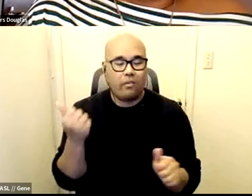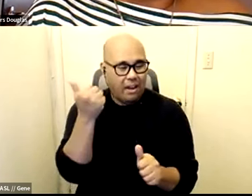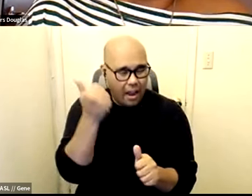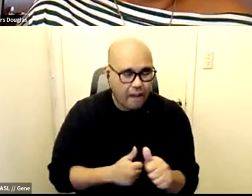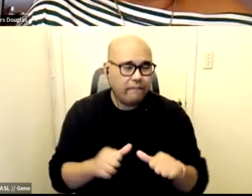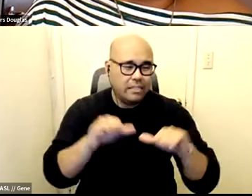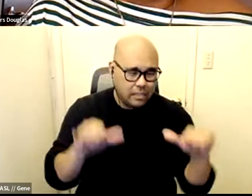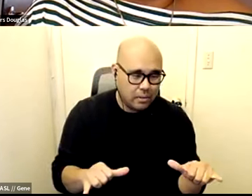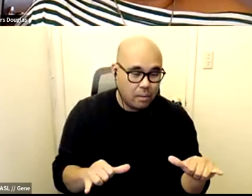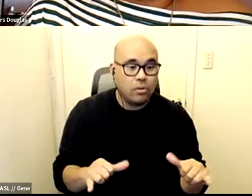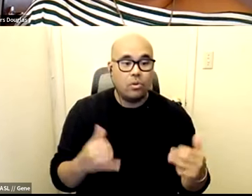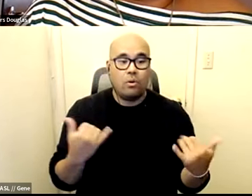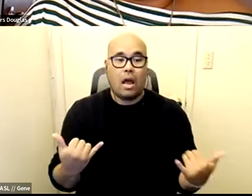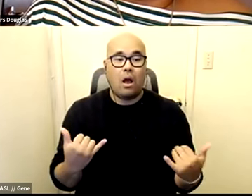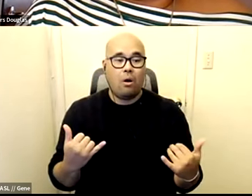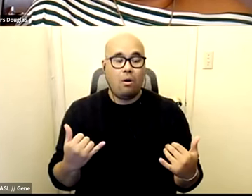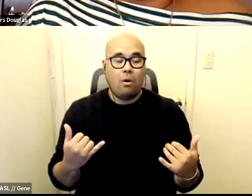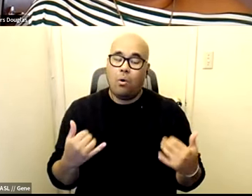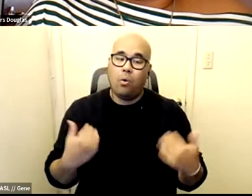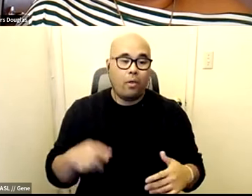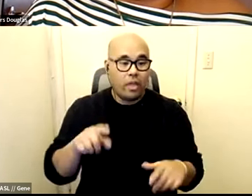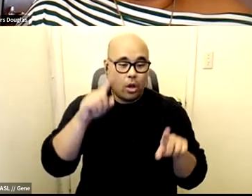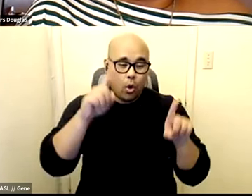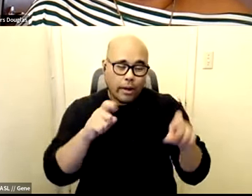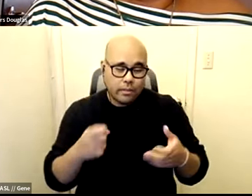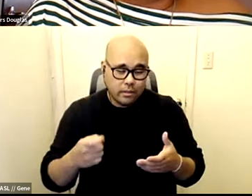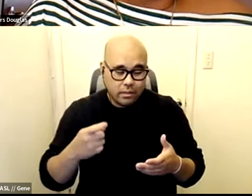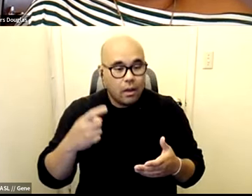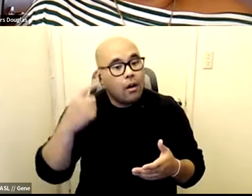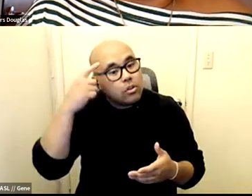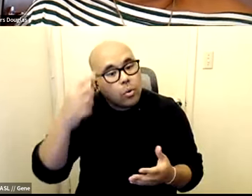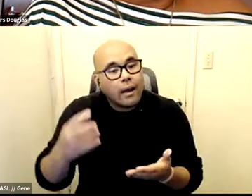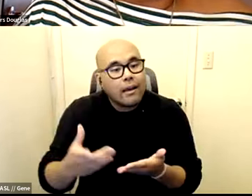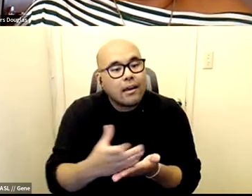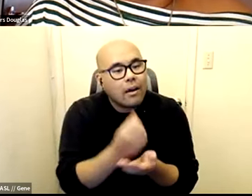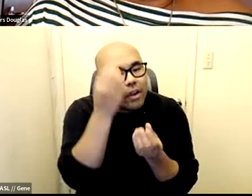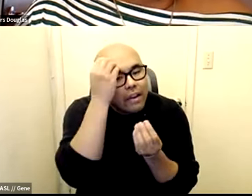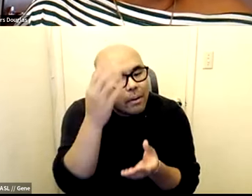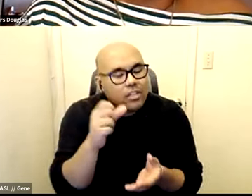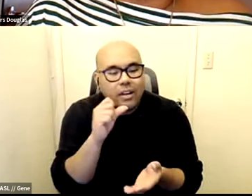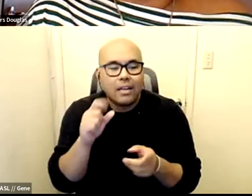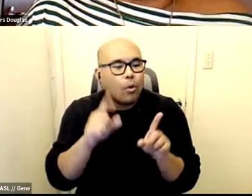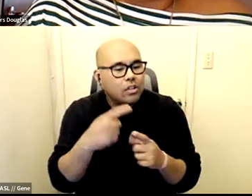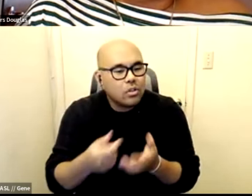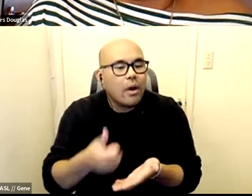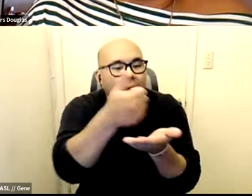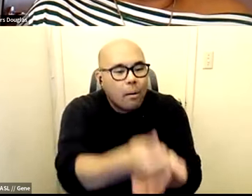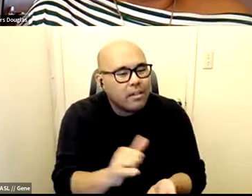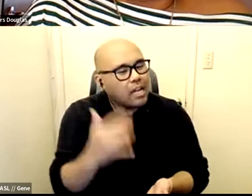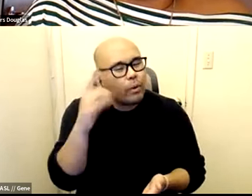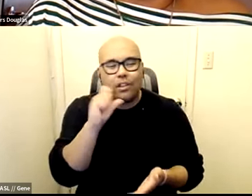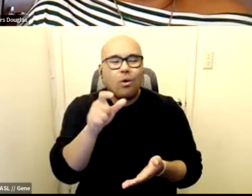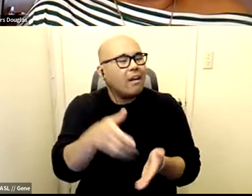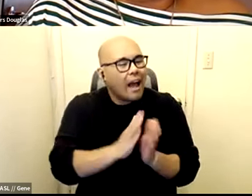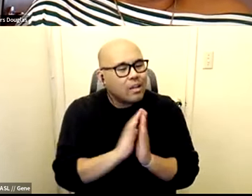questions are for data collection the questions are not to help you and that's why they don't ask you what you need the